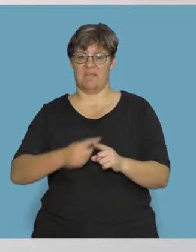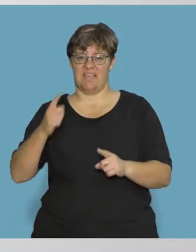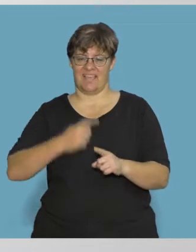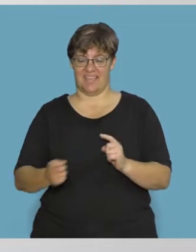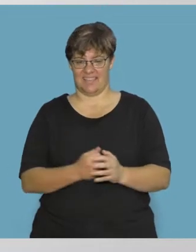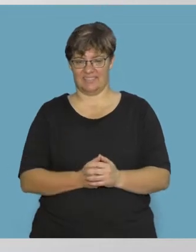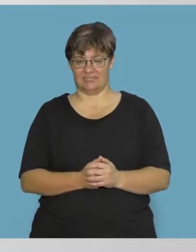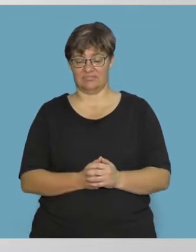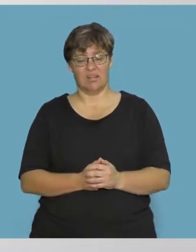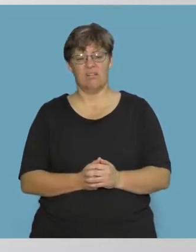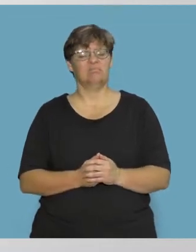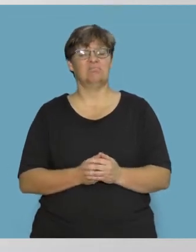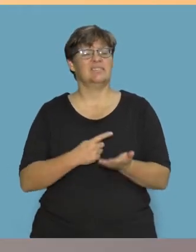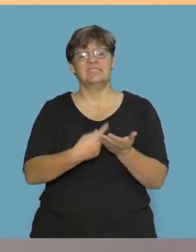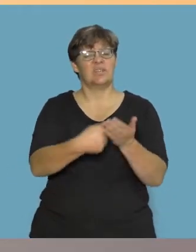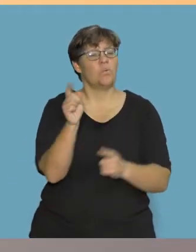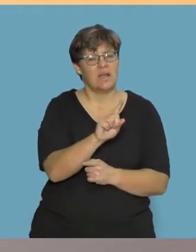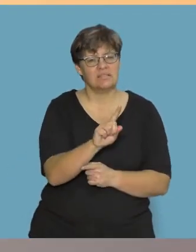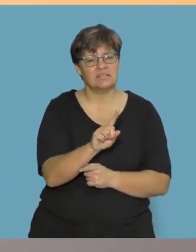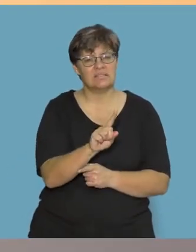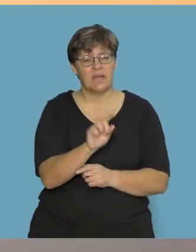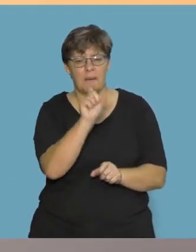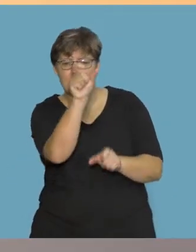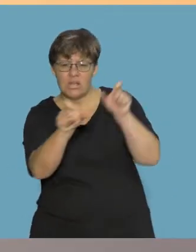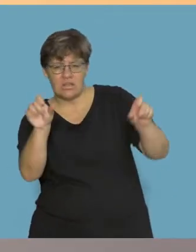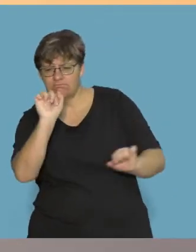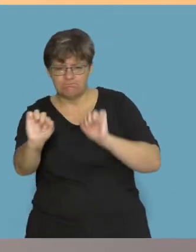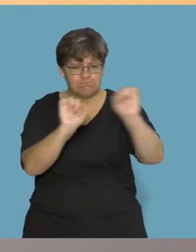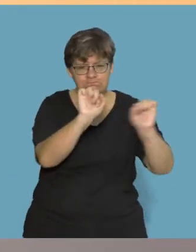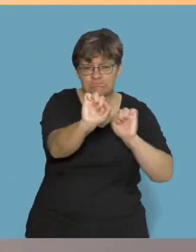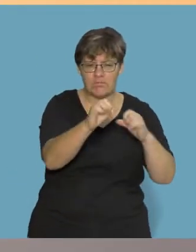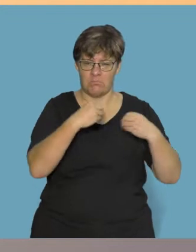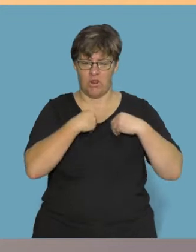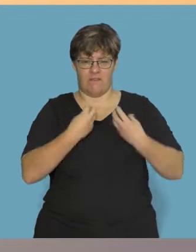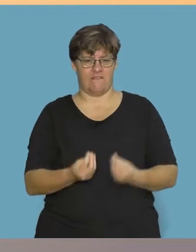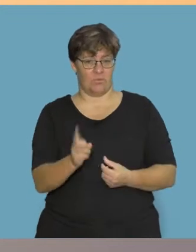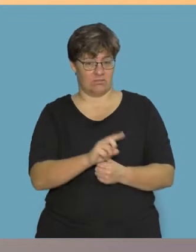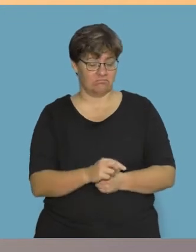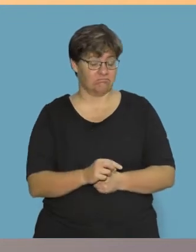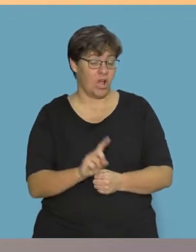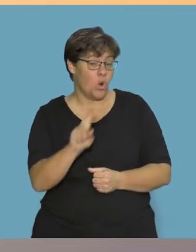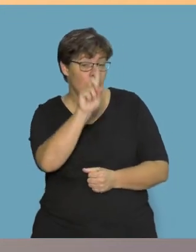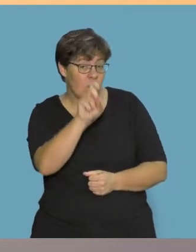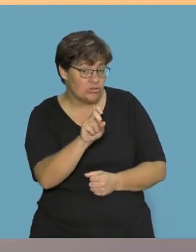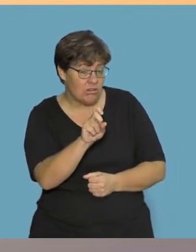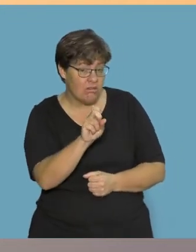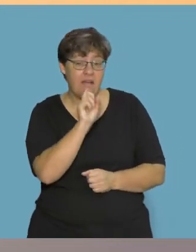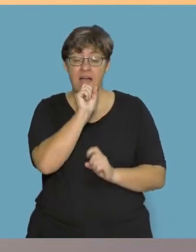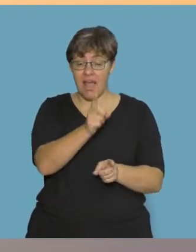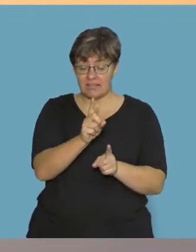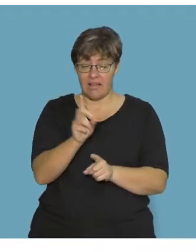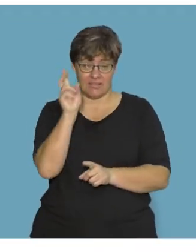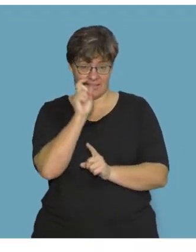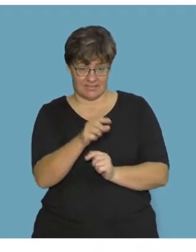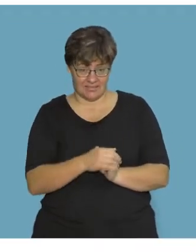Wordplay We are going to talk about things that belong to people. Listen to the question and answer. Let us say,